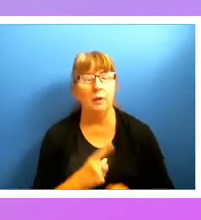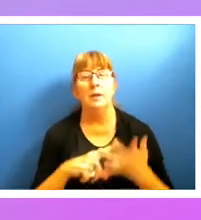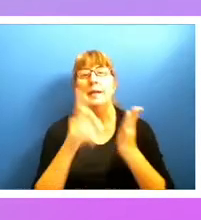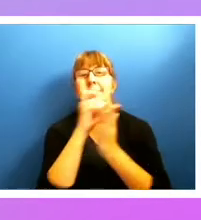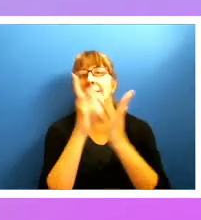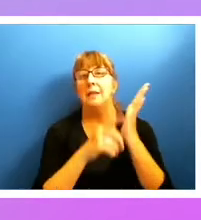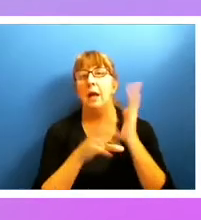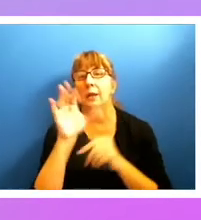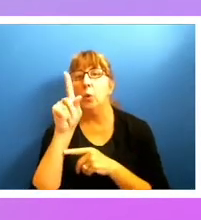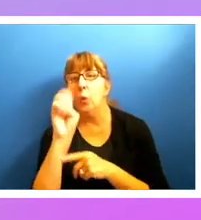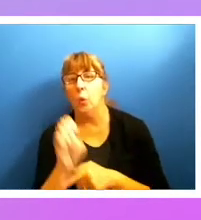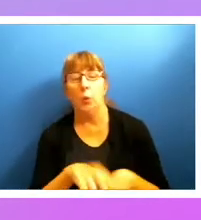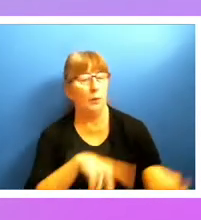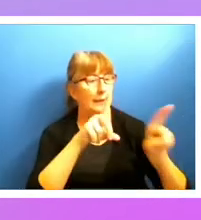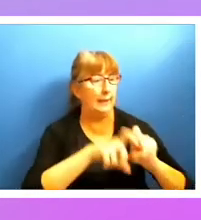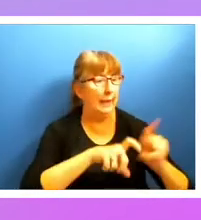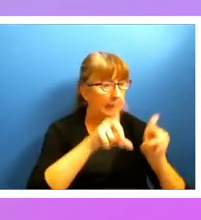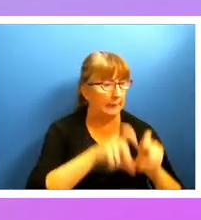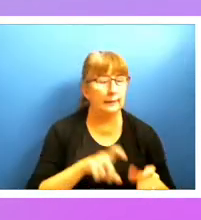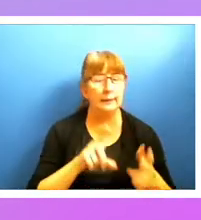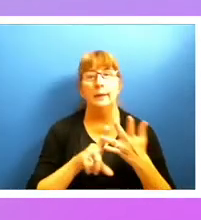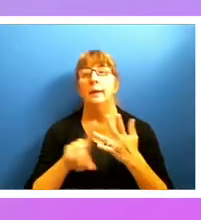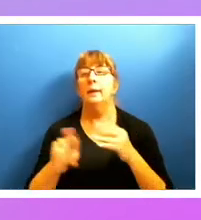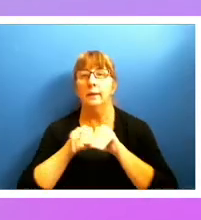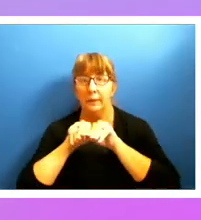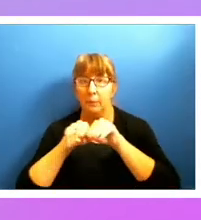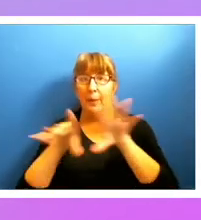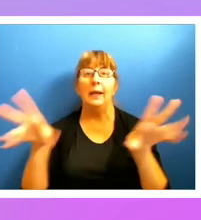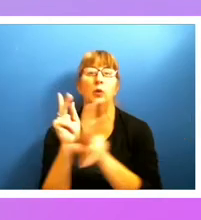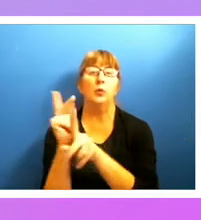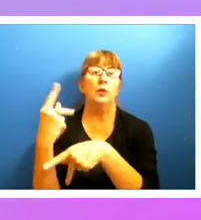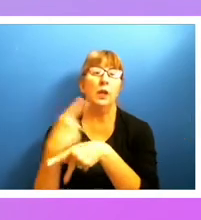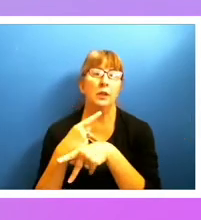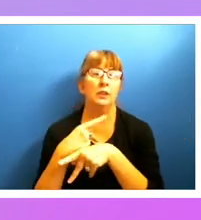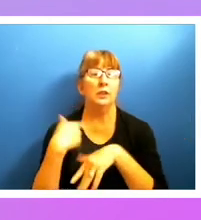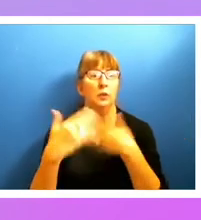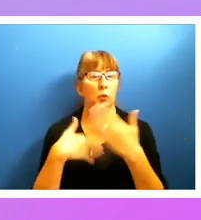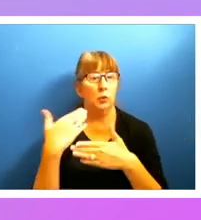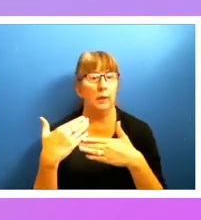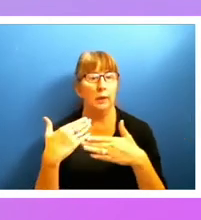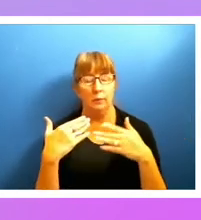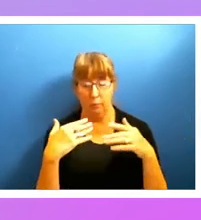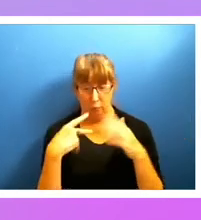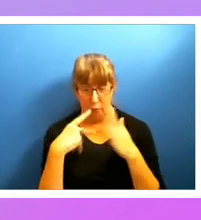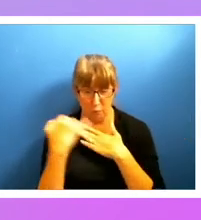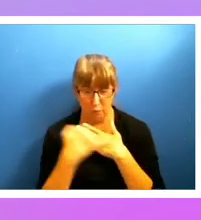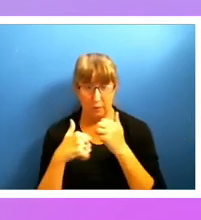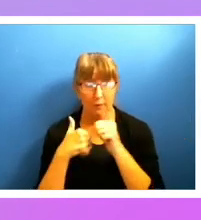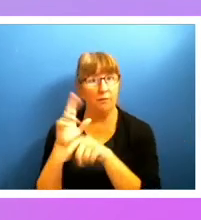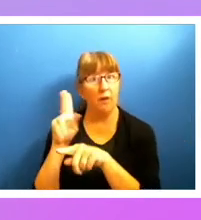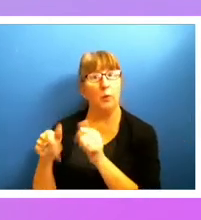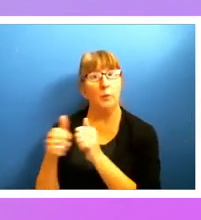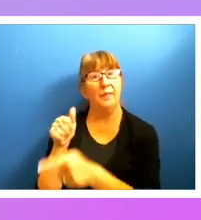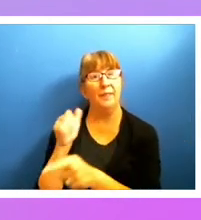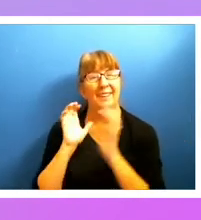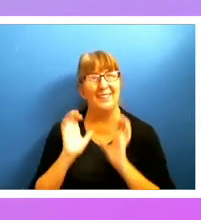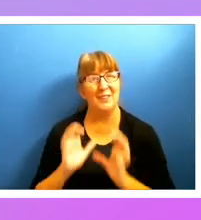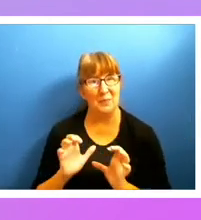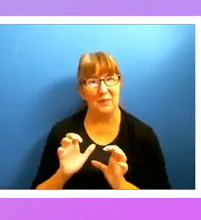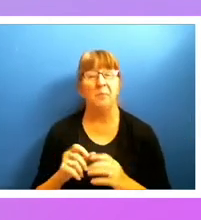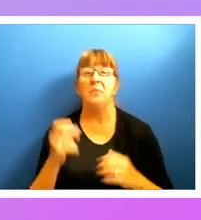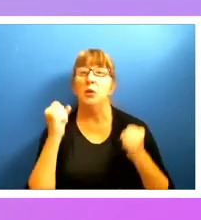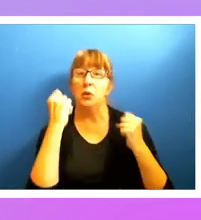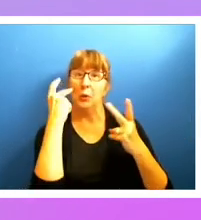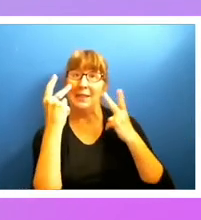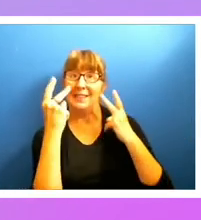test what you're doing. Then you've got to issue it back out to production and spool down the project and then finally follow up with the customer. So you can see the